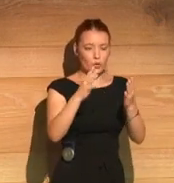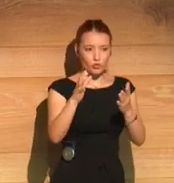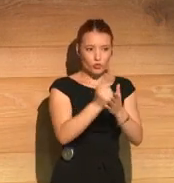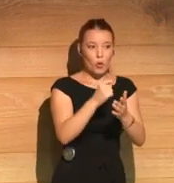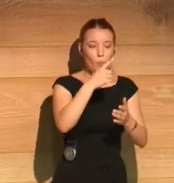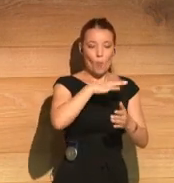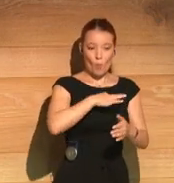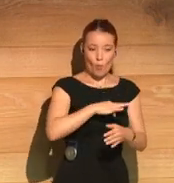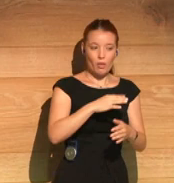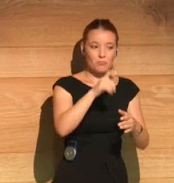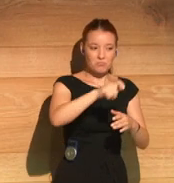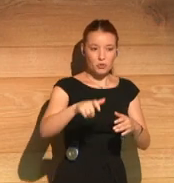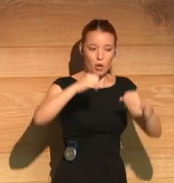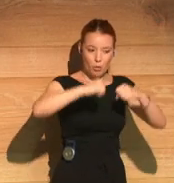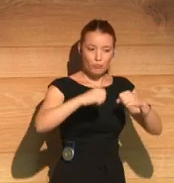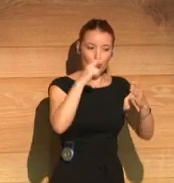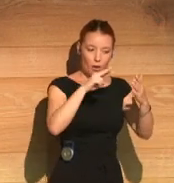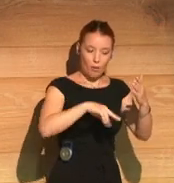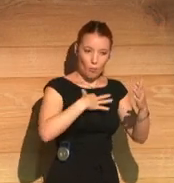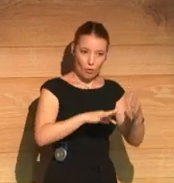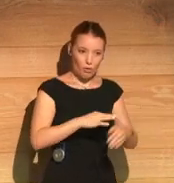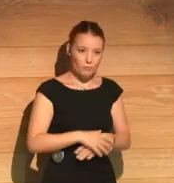But all of his books are certainly very readable for adults.